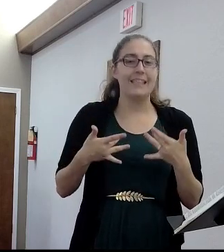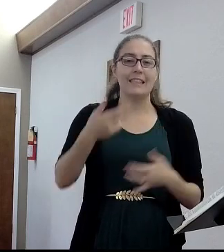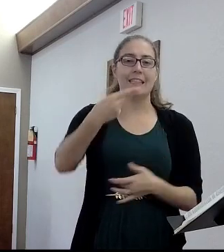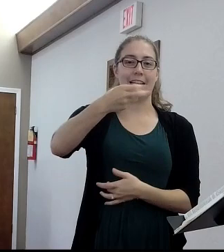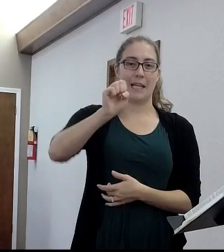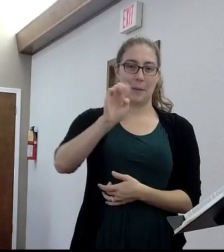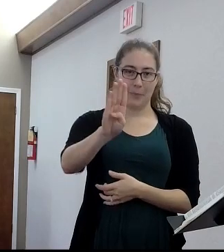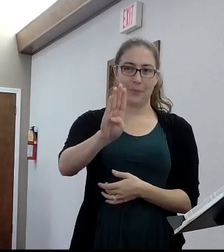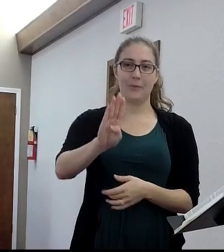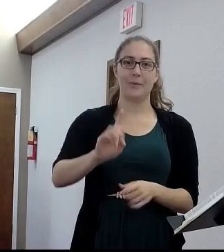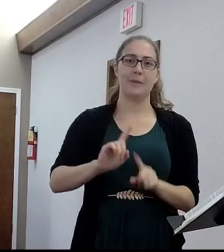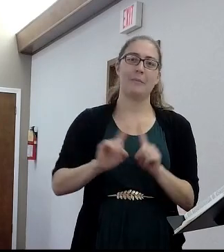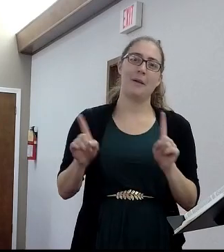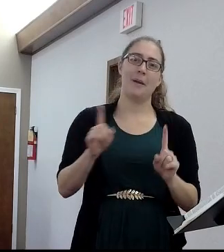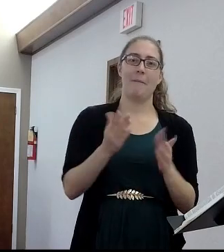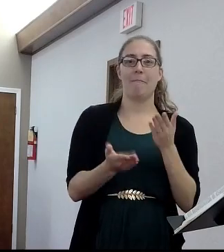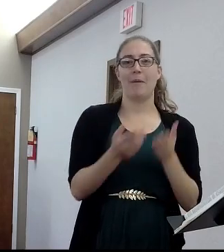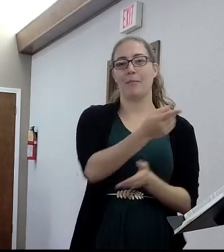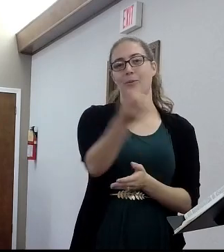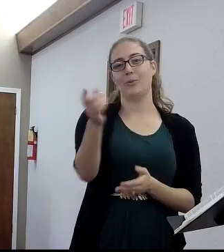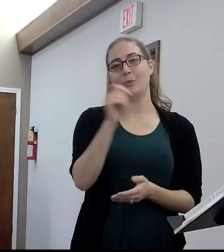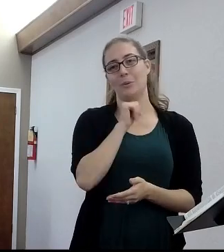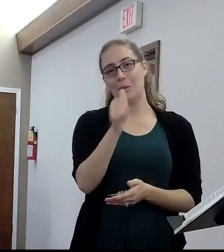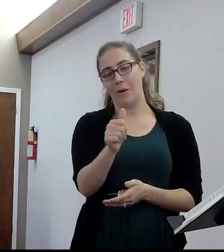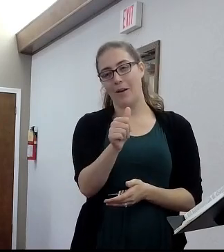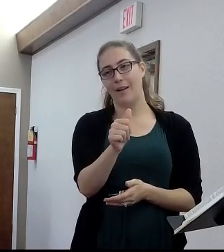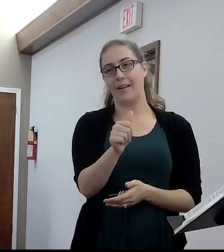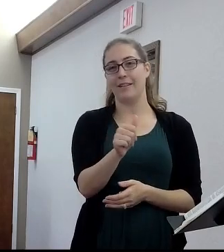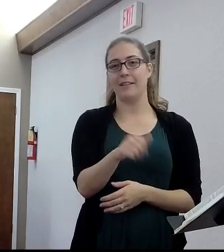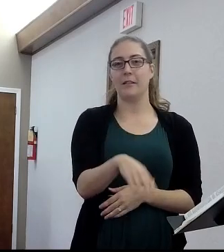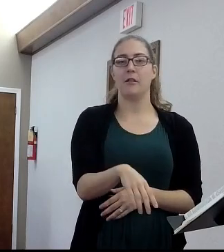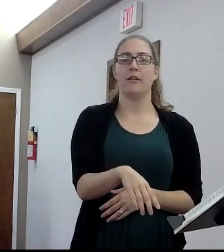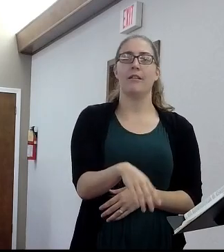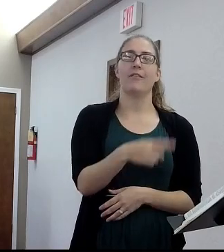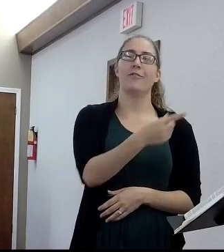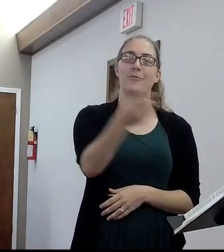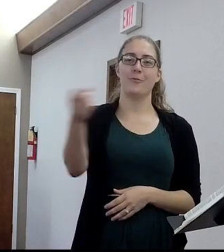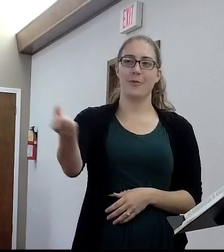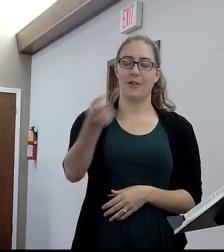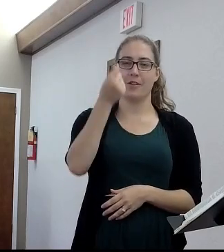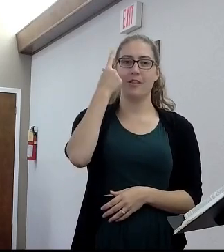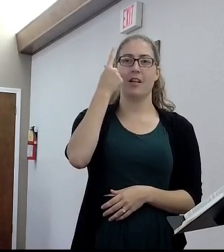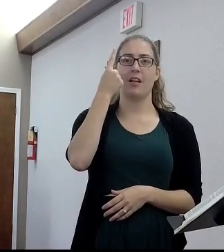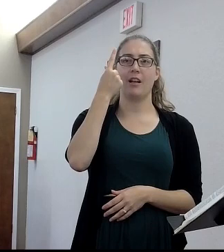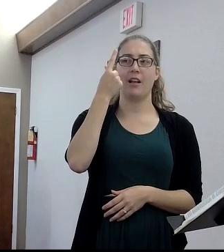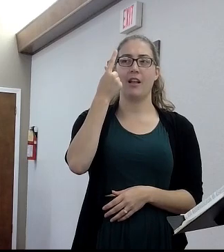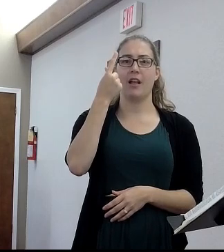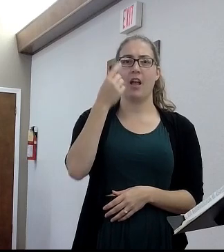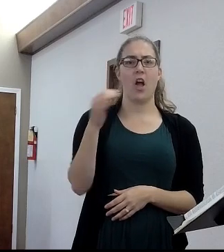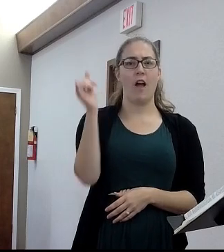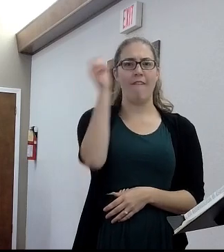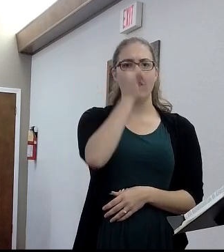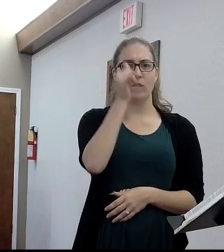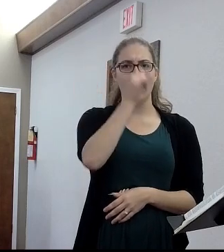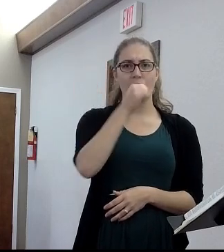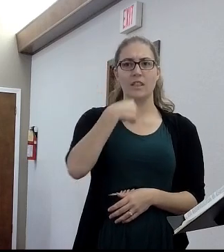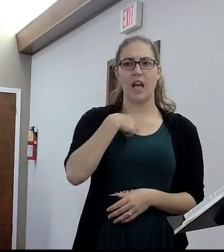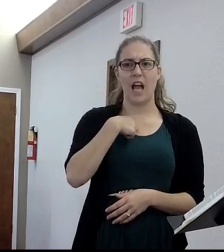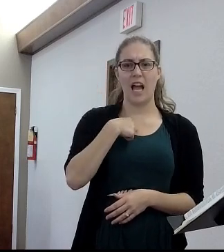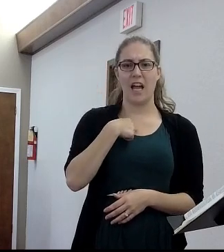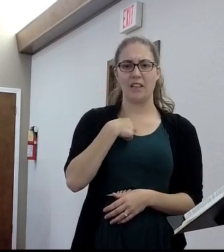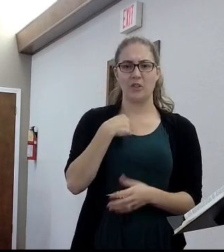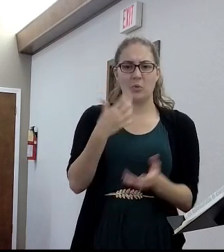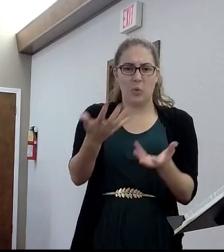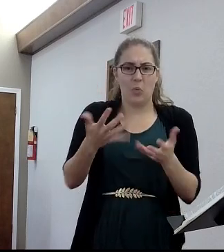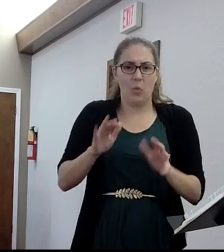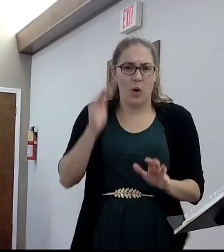Just to be honest with you. Because once you find out that what you've been doing is foolish, you might decide, well, I wish I wouldn't have known that. Because I like doing foolish